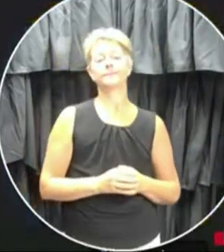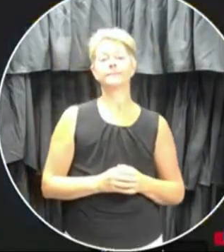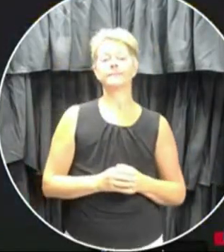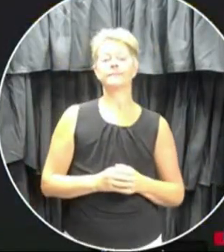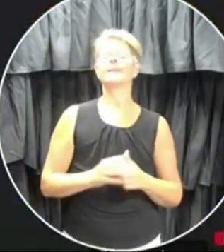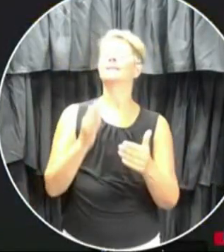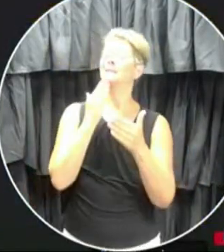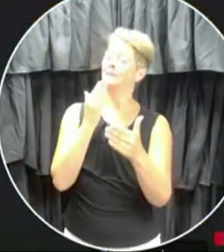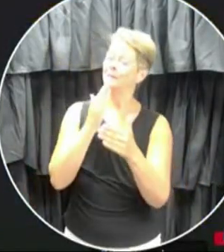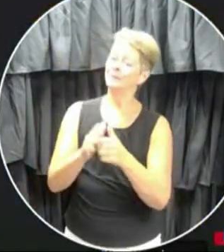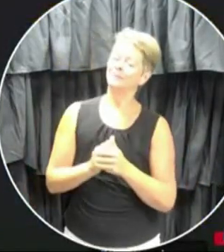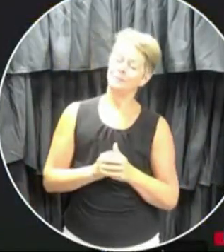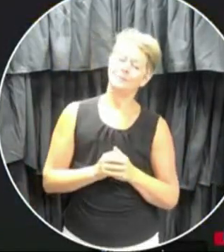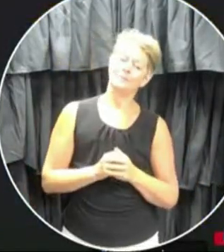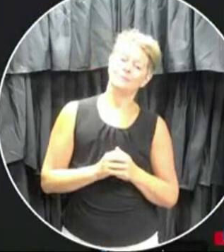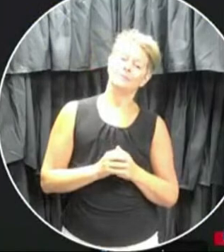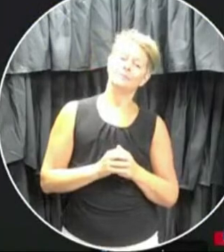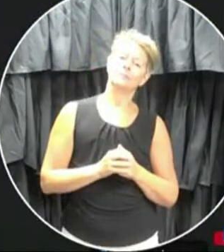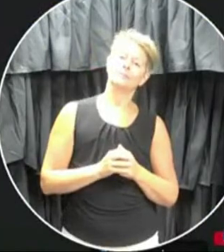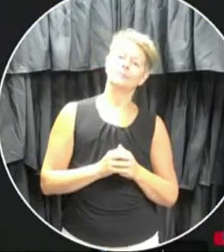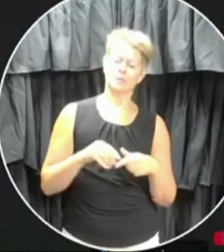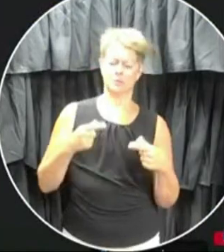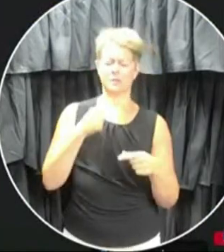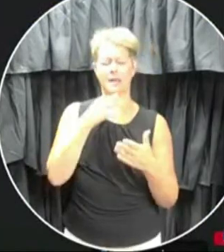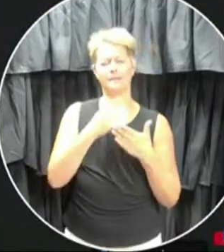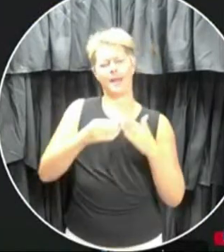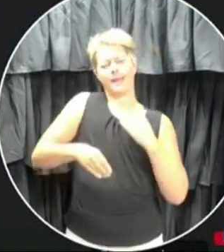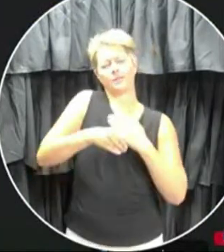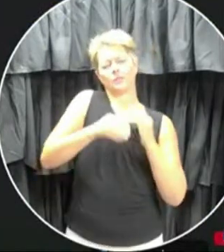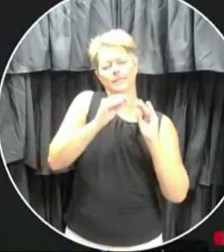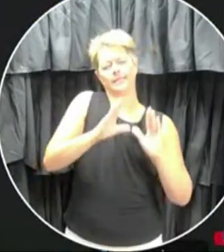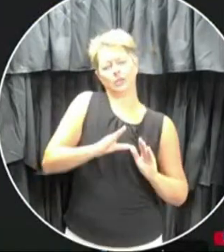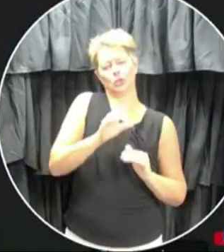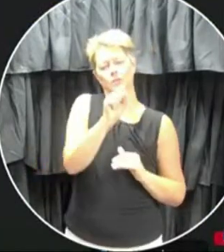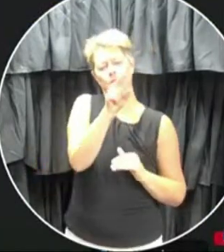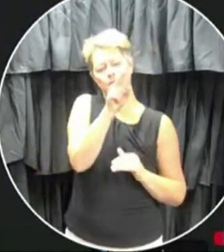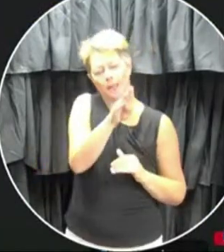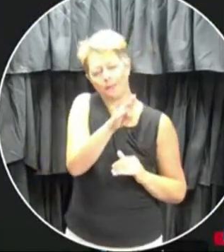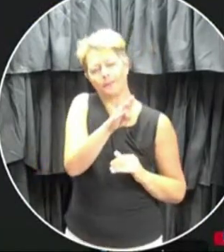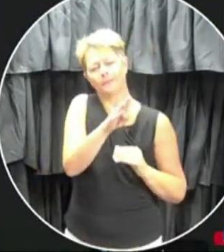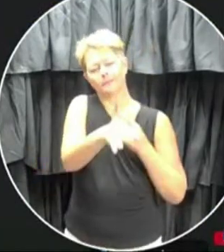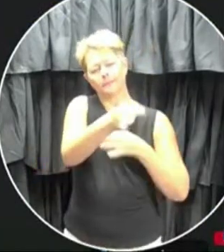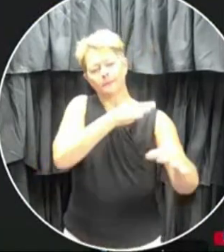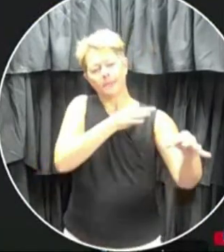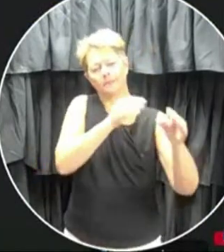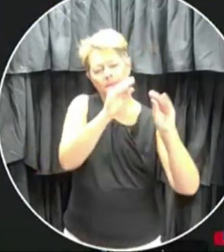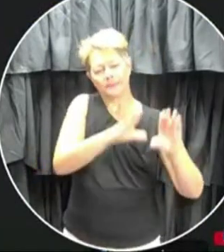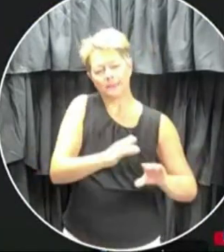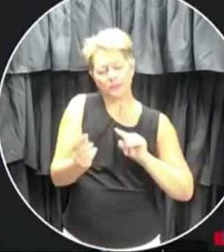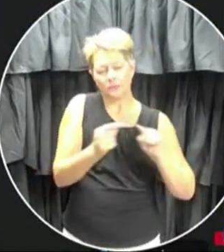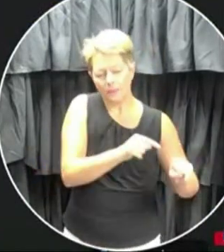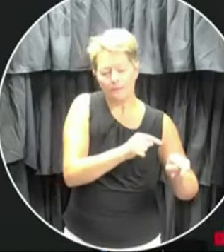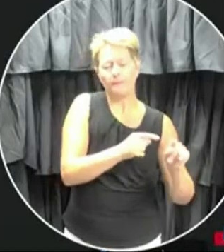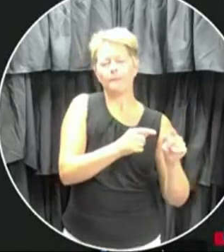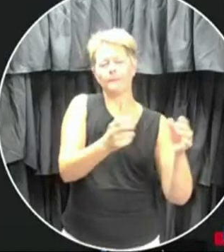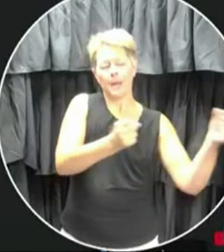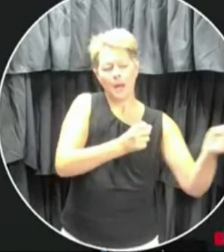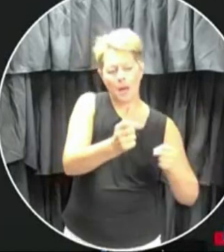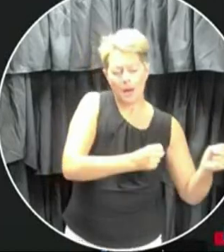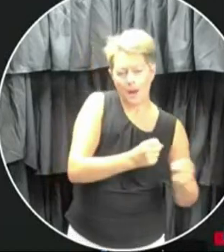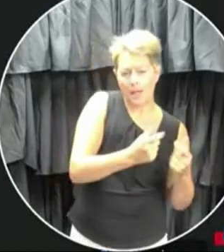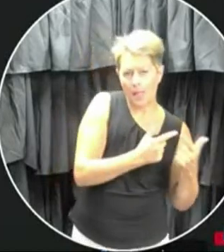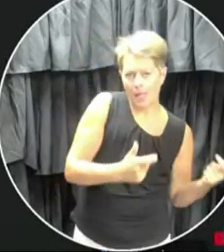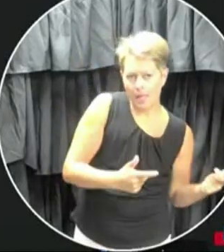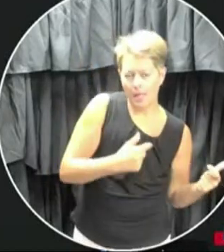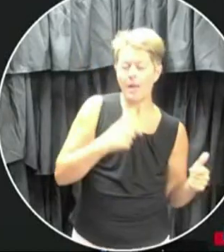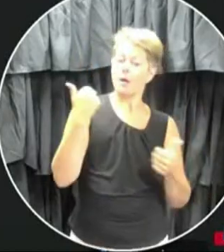Thank you. On the note of extra teachers and subsistence, you know, I recall when the, when this pandemic first hit, there was